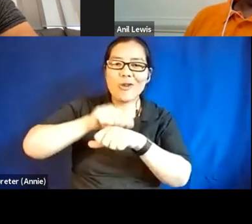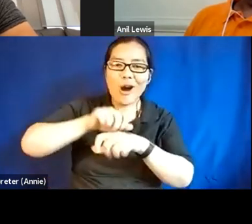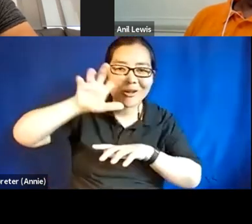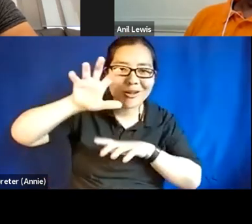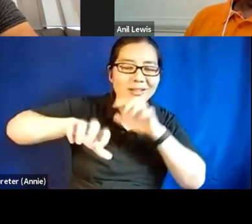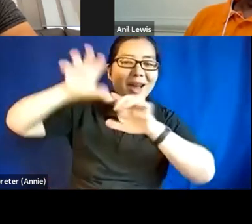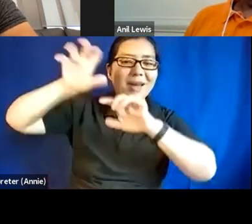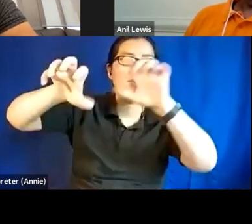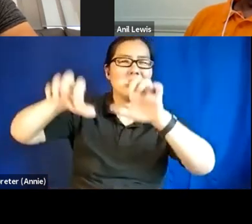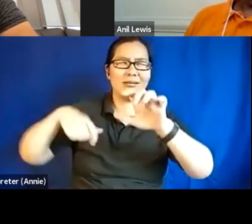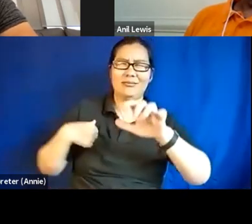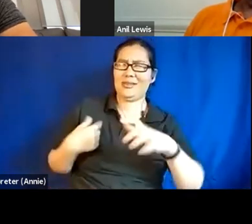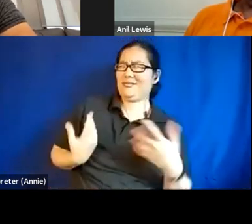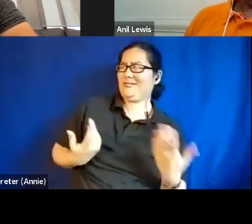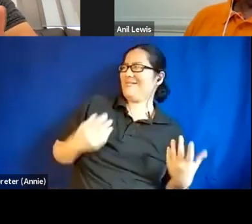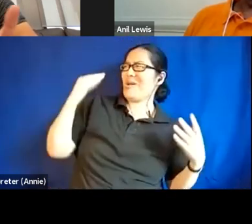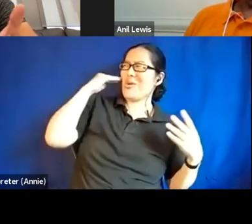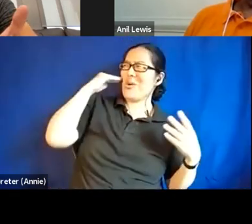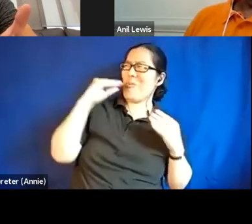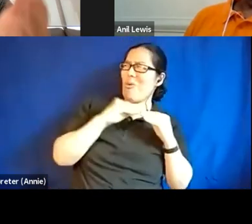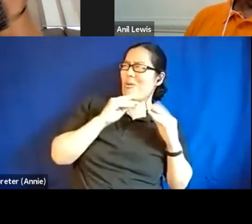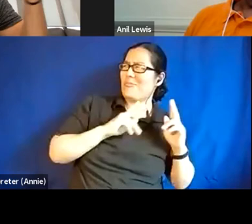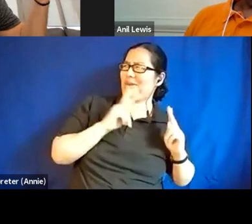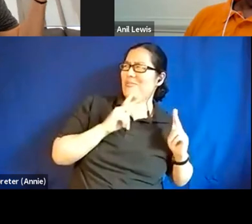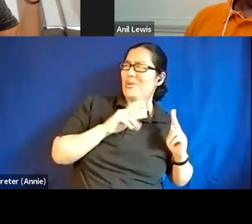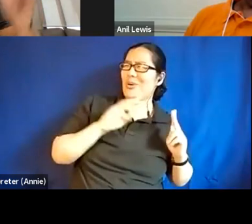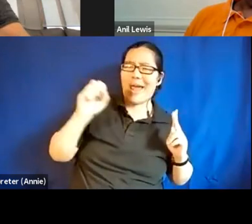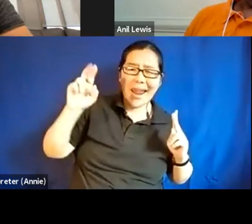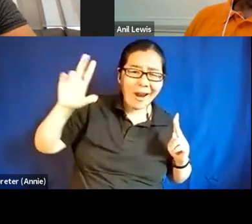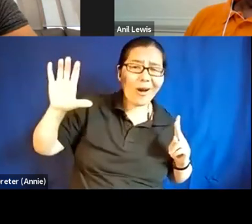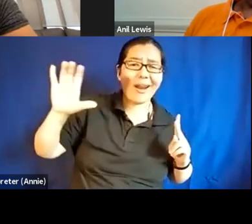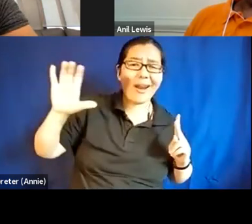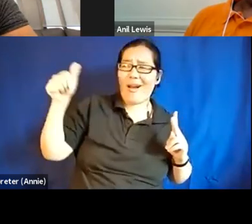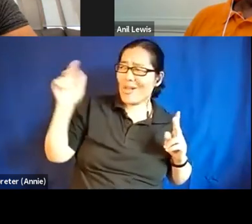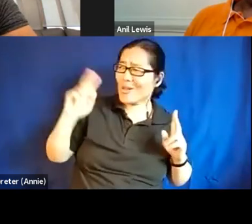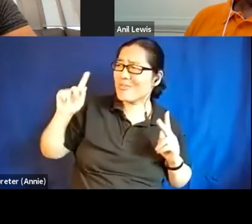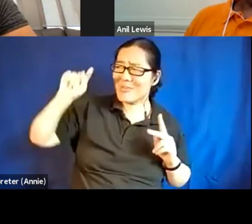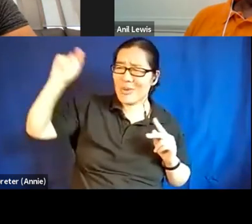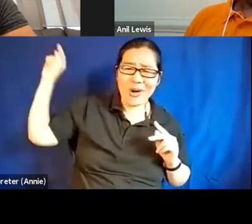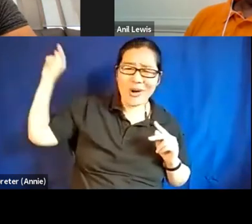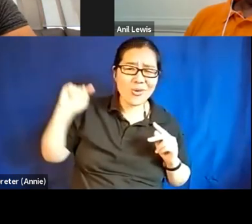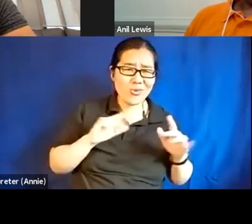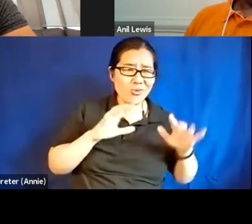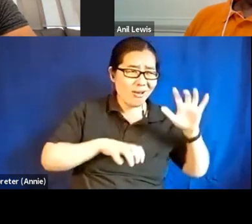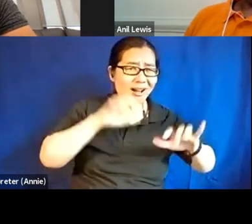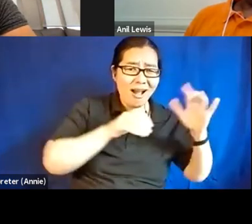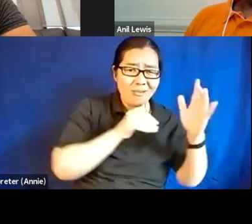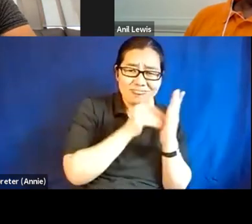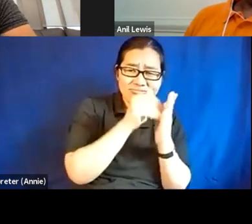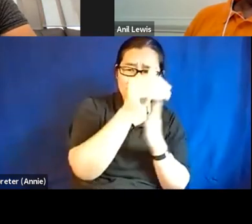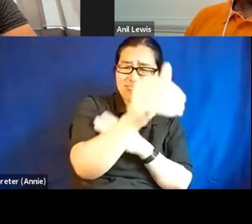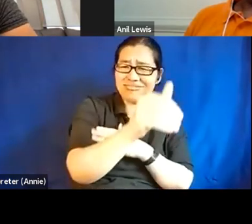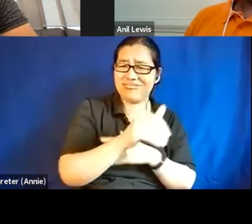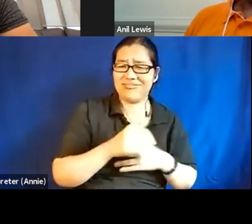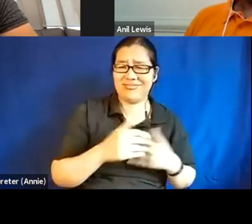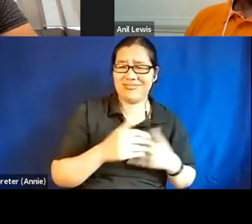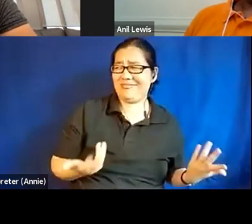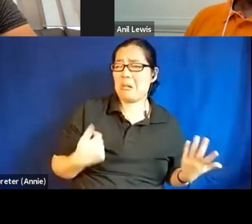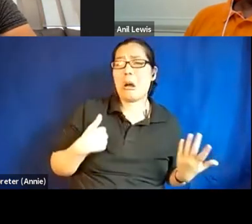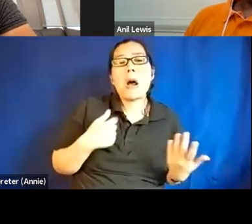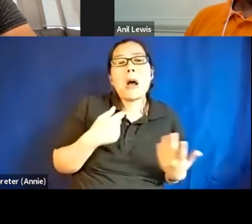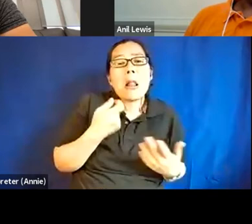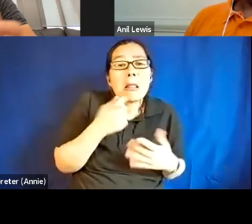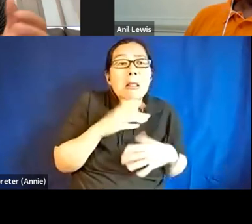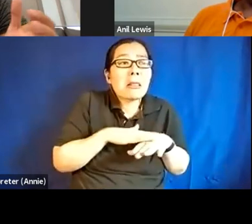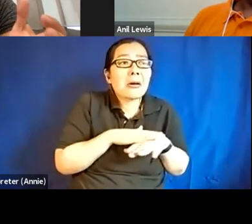I know so many more people that are like, you know, Eric and other people who climb all the time. You know, I can, I can do a little climbing.